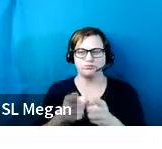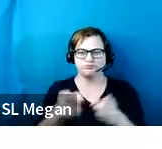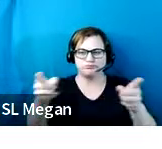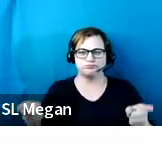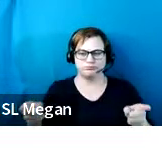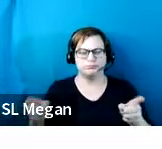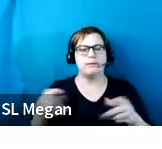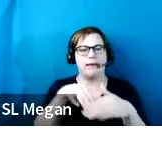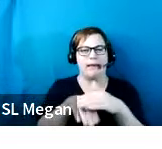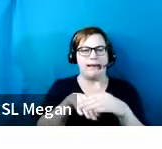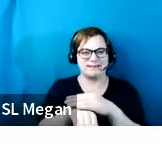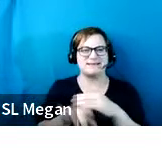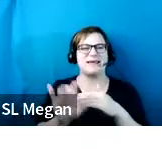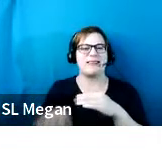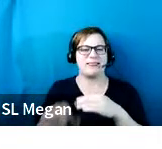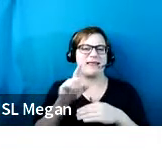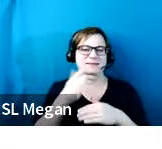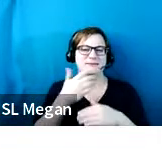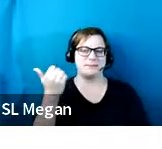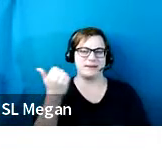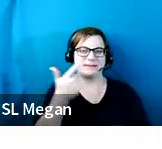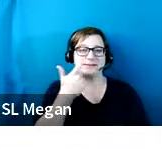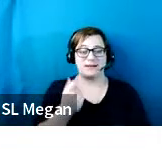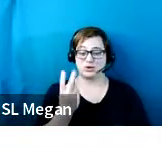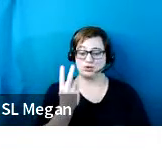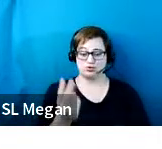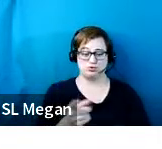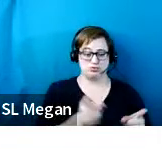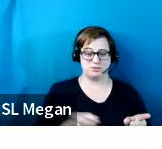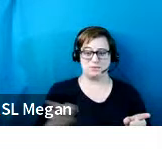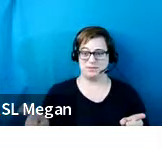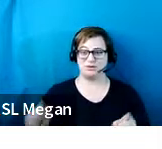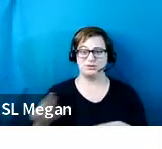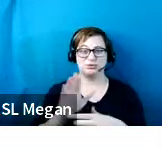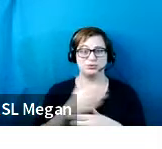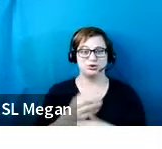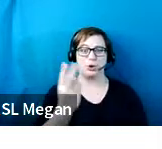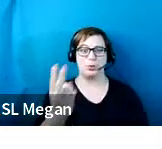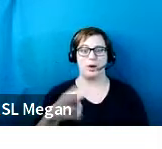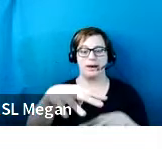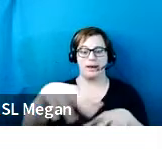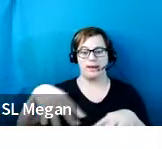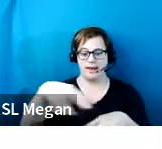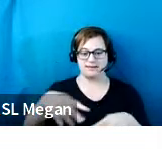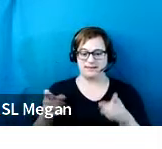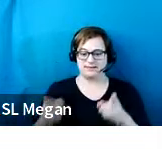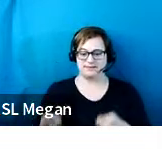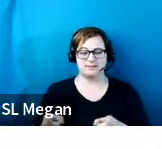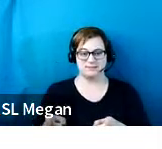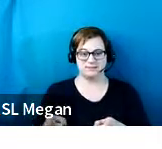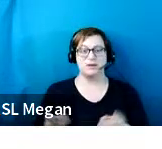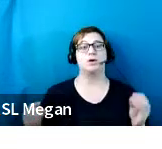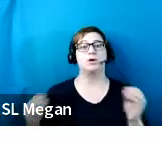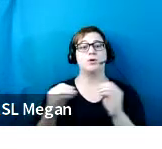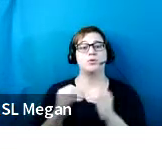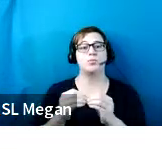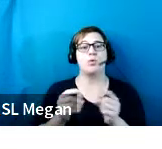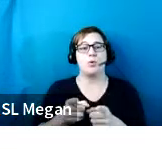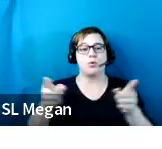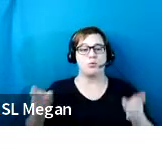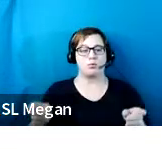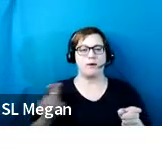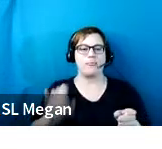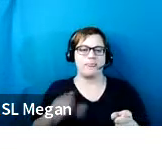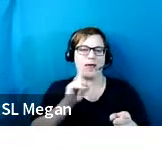saves space since two spaces can share one access aisle. Now wider spaces can prevent misuse of the